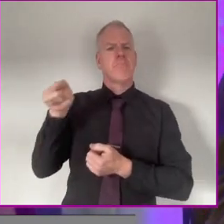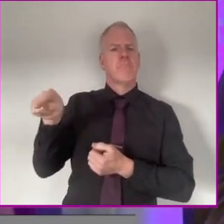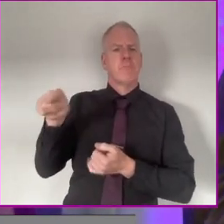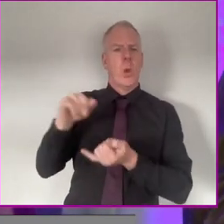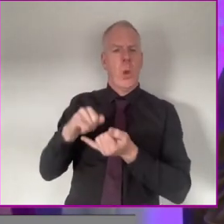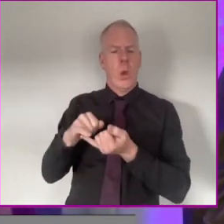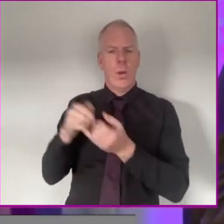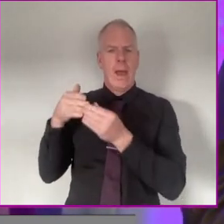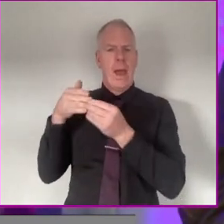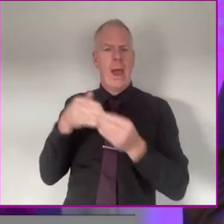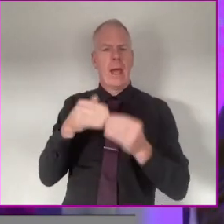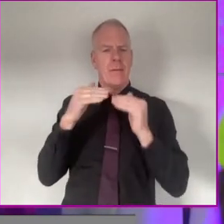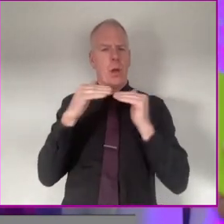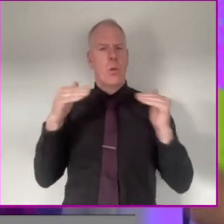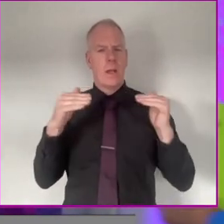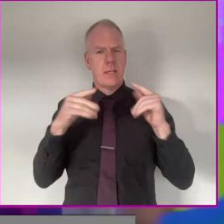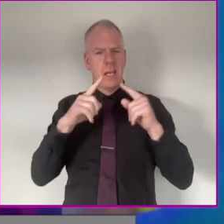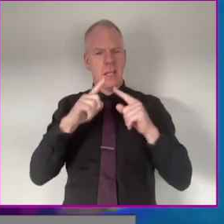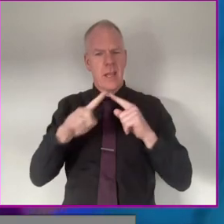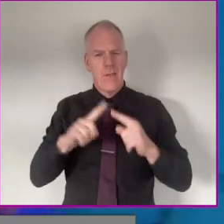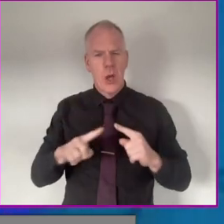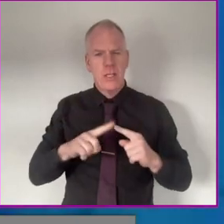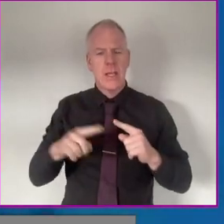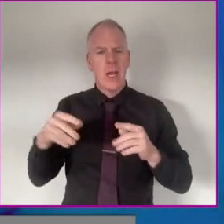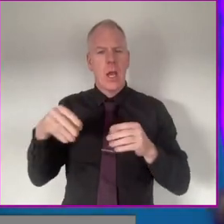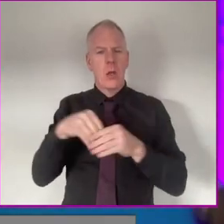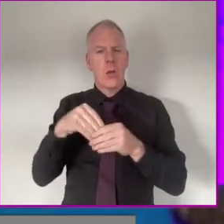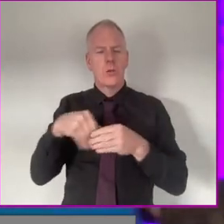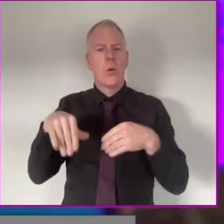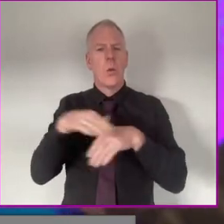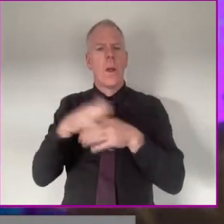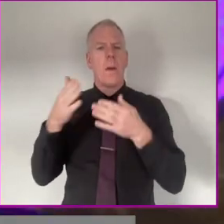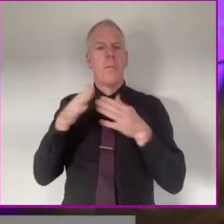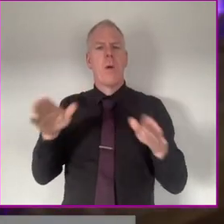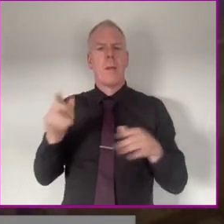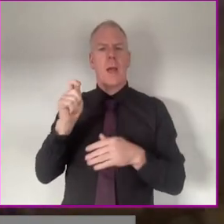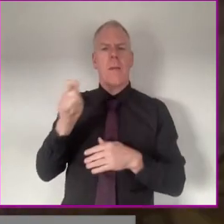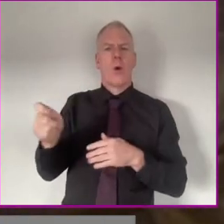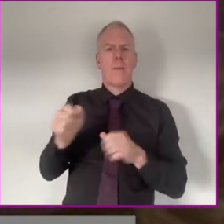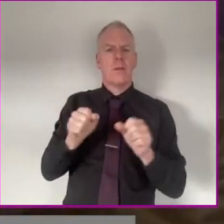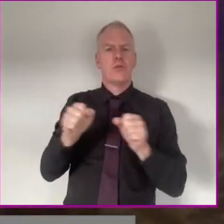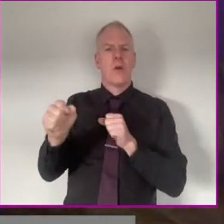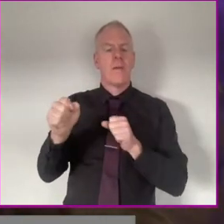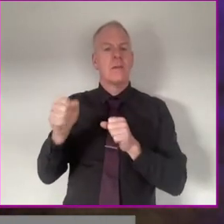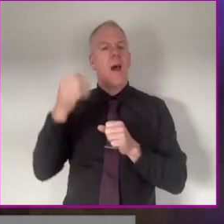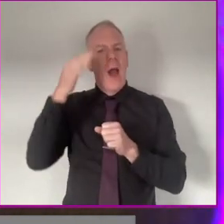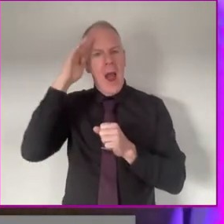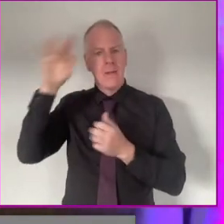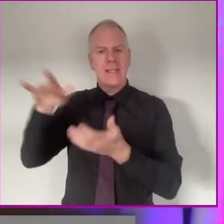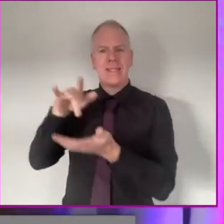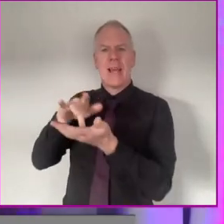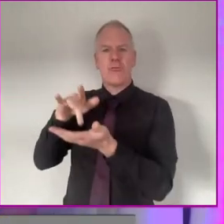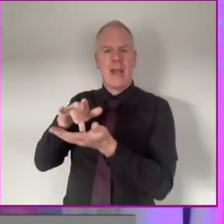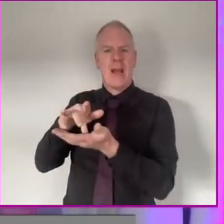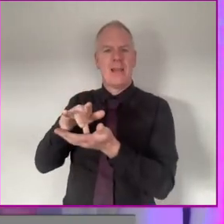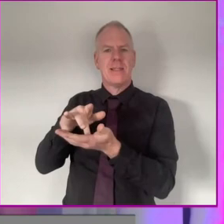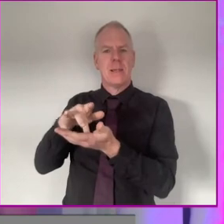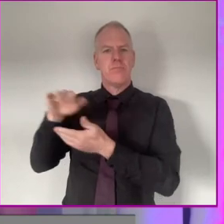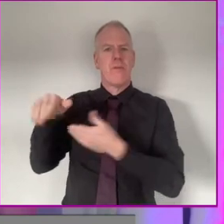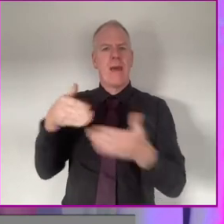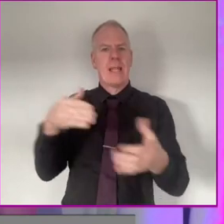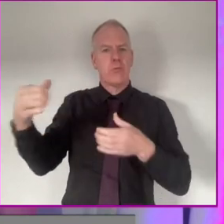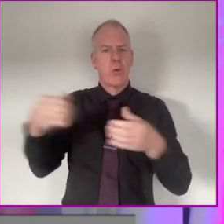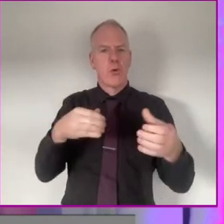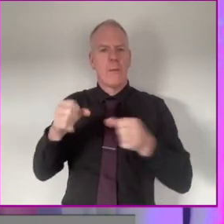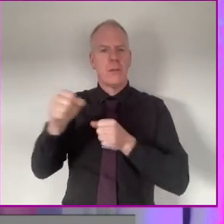Siobhan is head of equality diversity and inclusion at the public appointment service which is Ireland's centralized provider